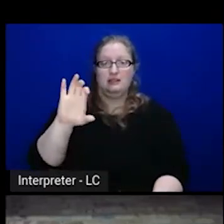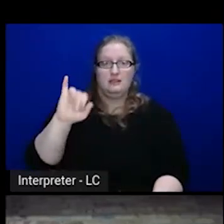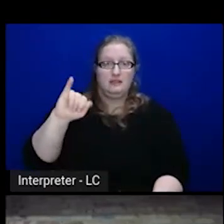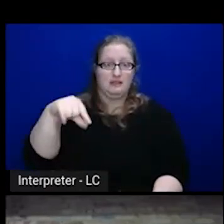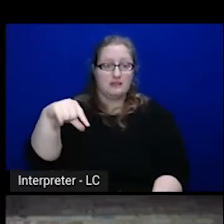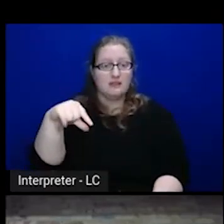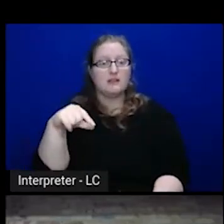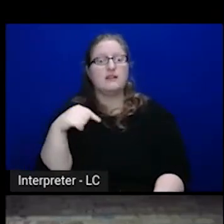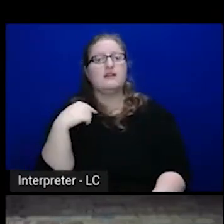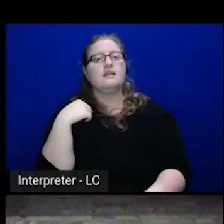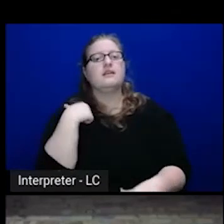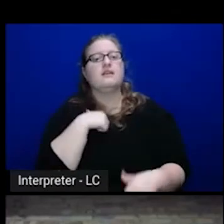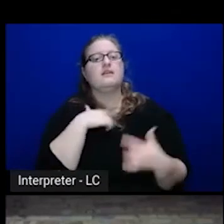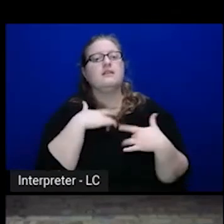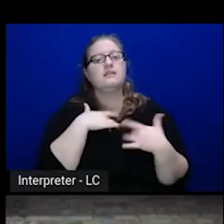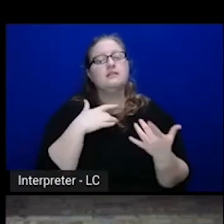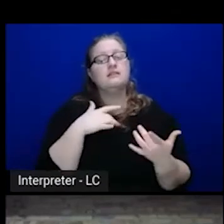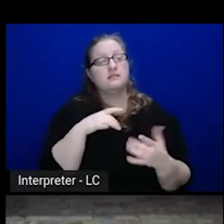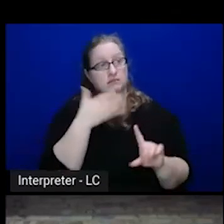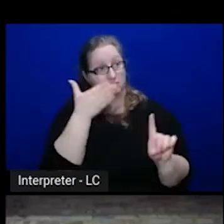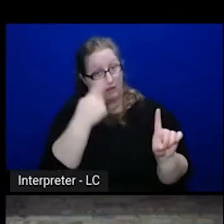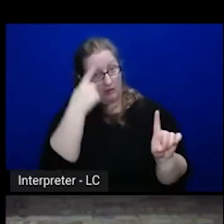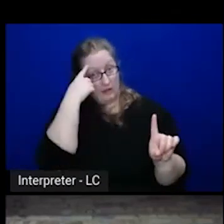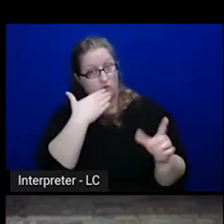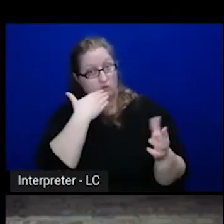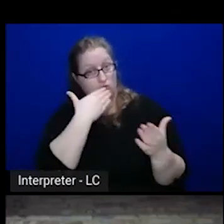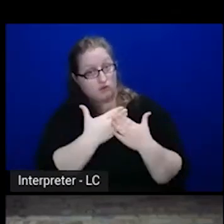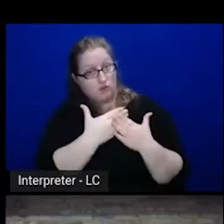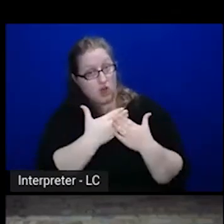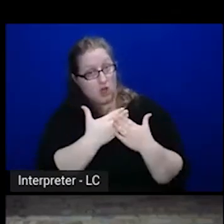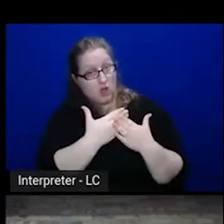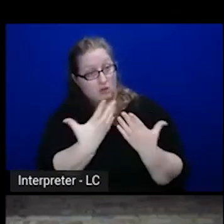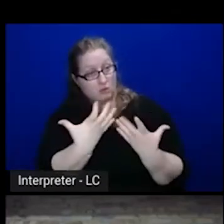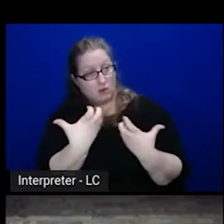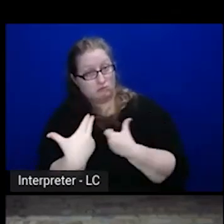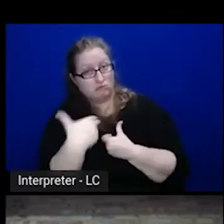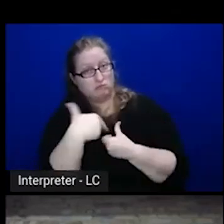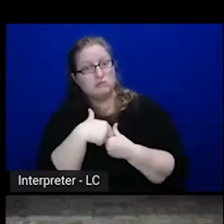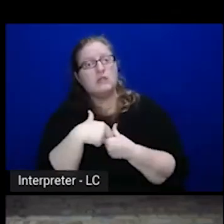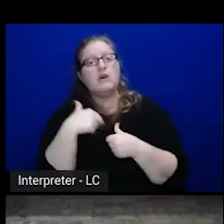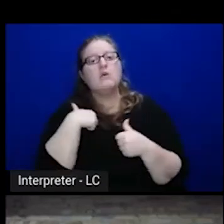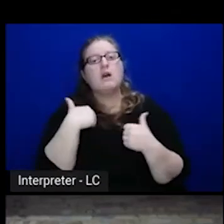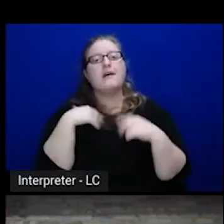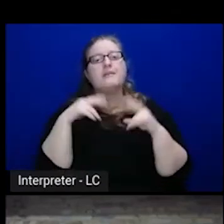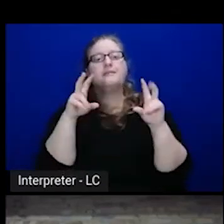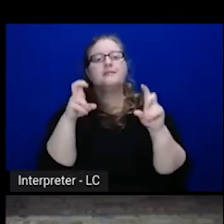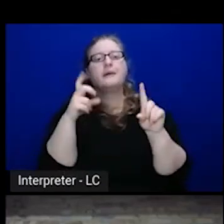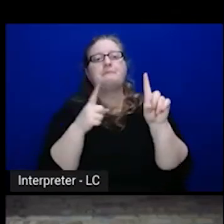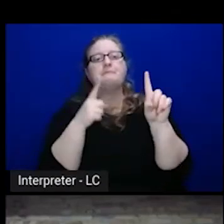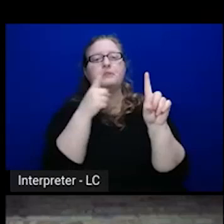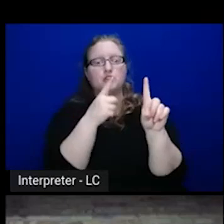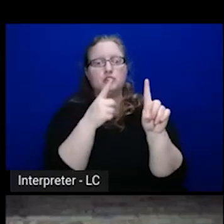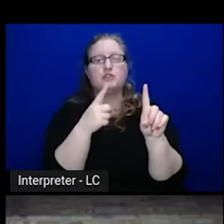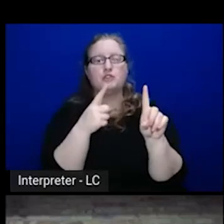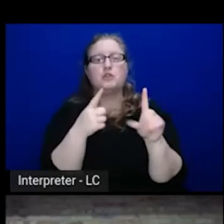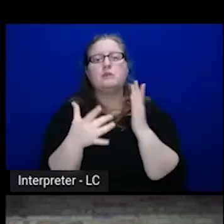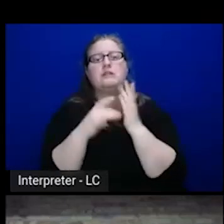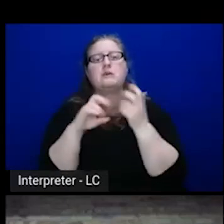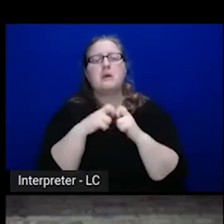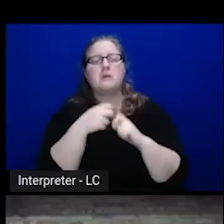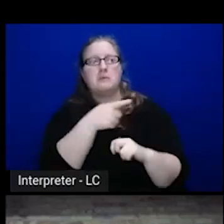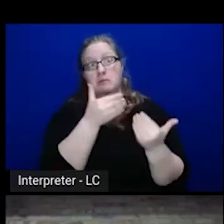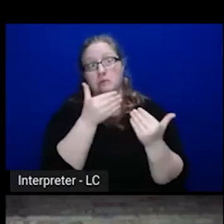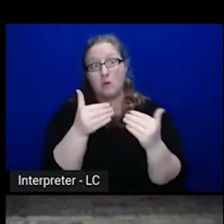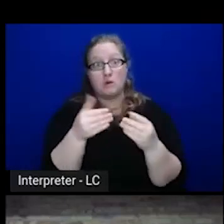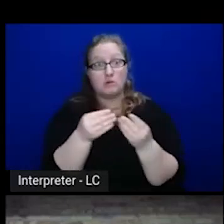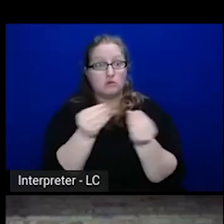that thinks is a good candidate, we give them what we call a mission, and it's usually a technical problem to go and solve. And for me, was the first time I encountered Terraform was